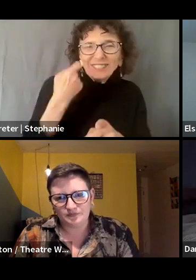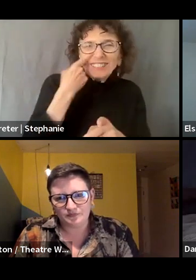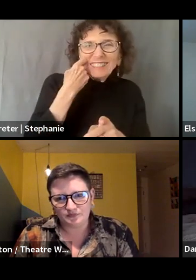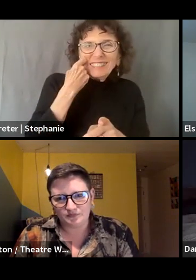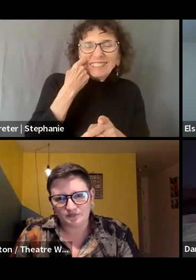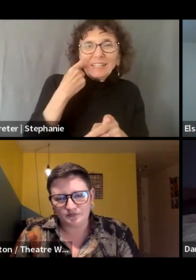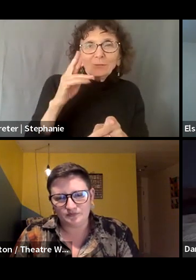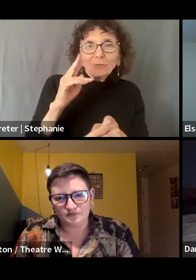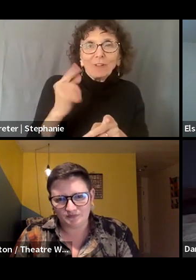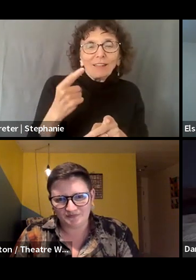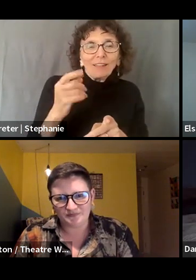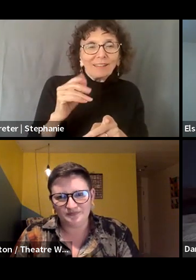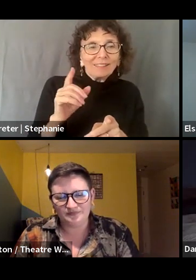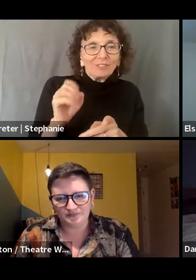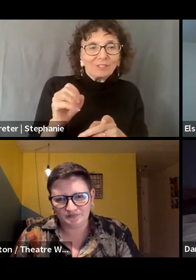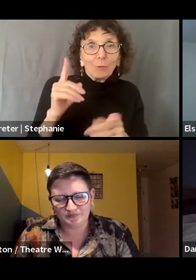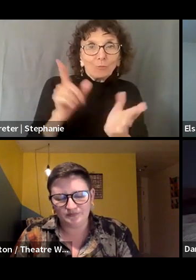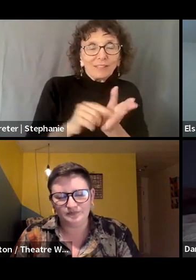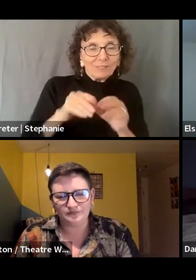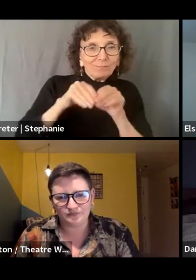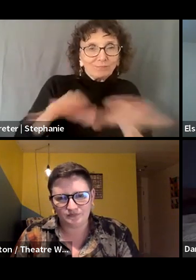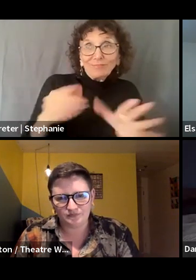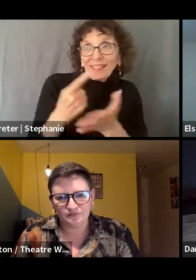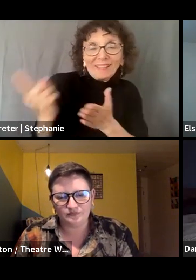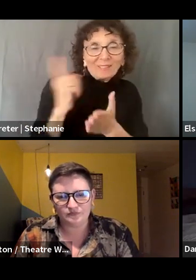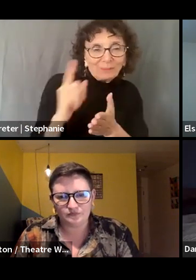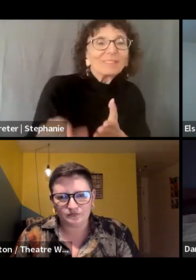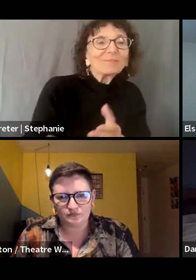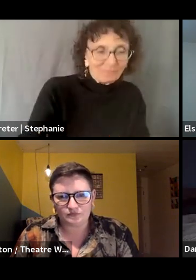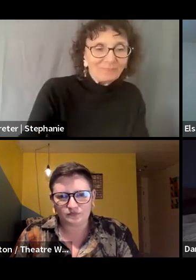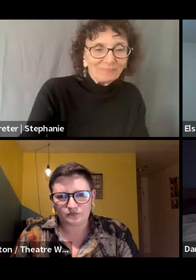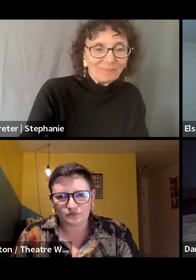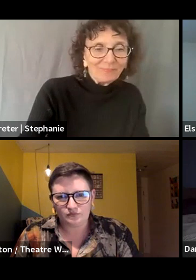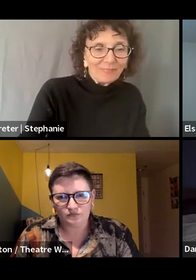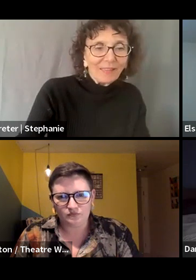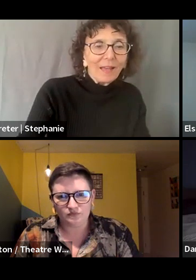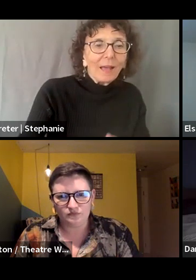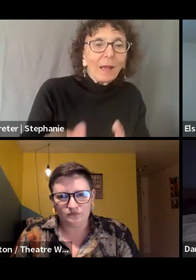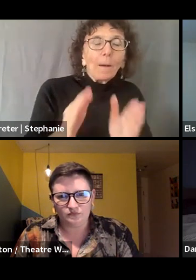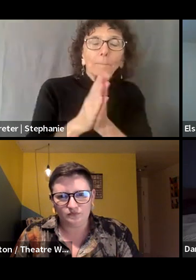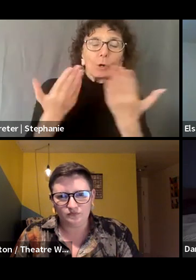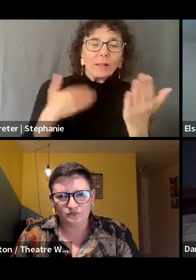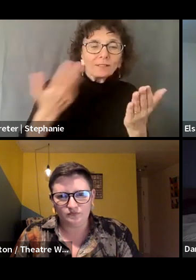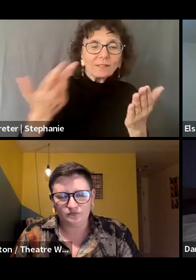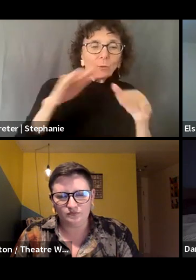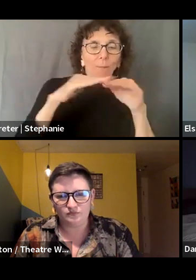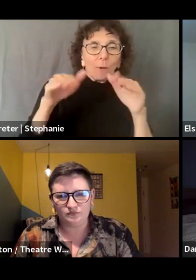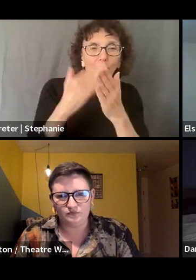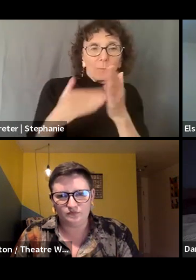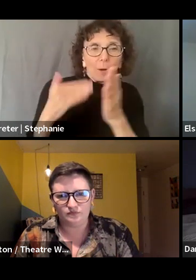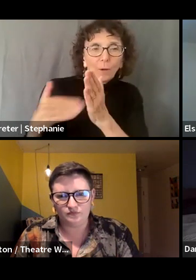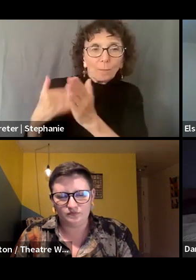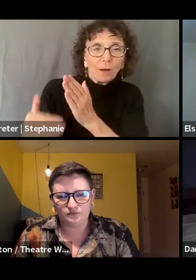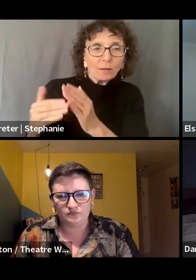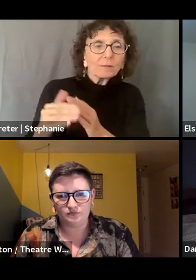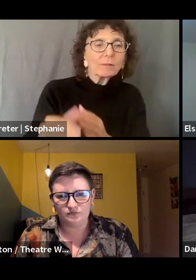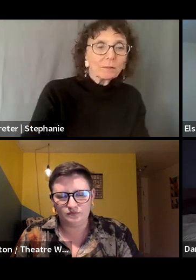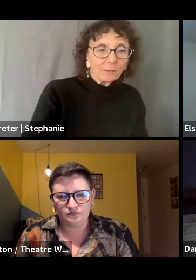Rutledge last week. Uh, it, we, the book is divided into three parts. Um, uh,